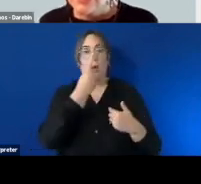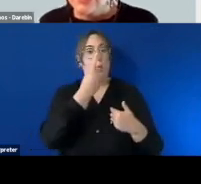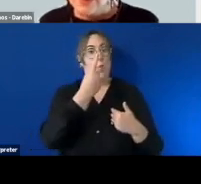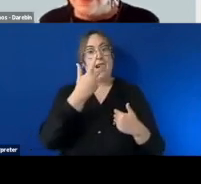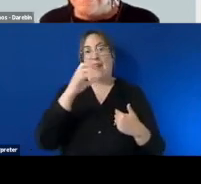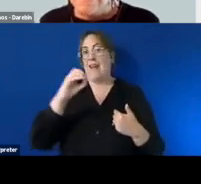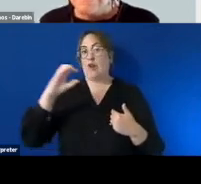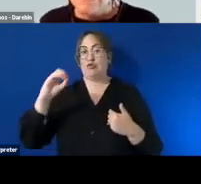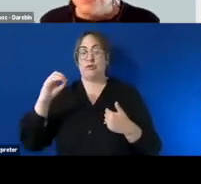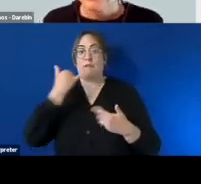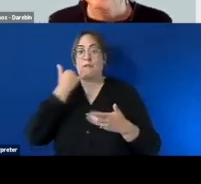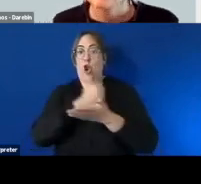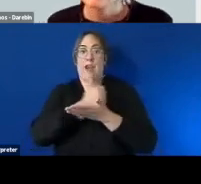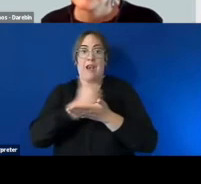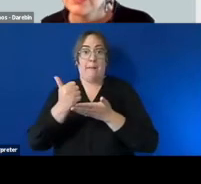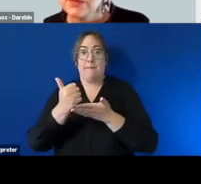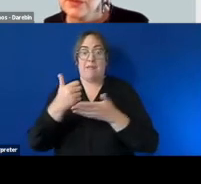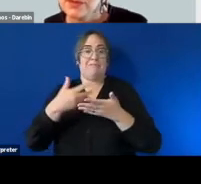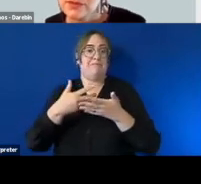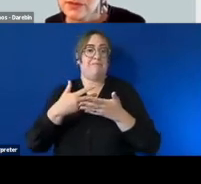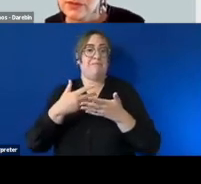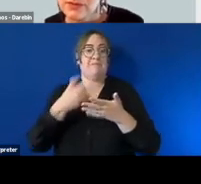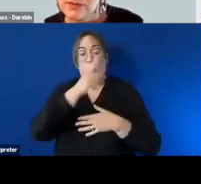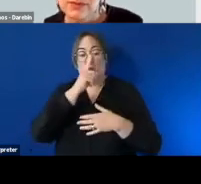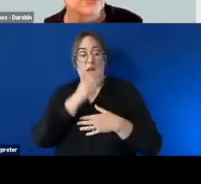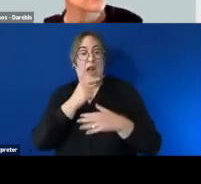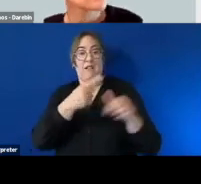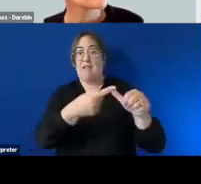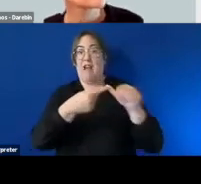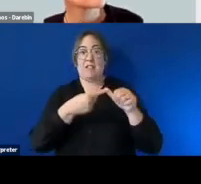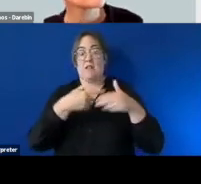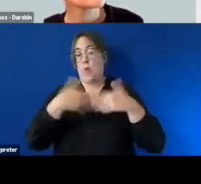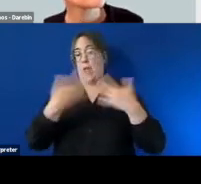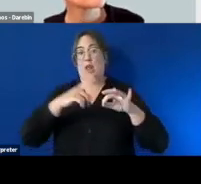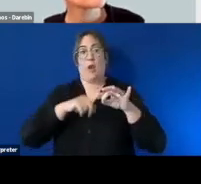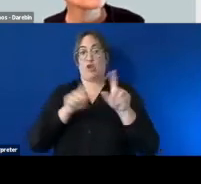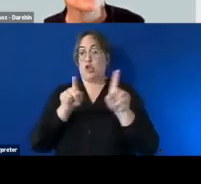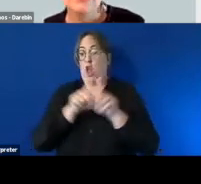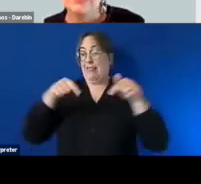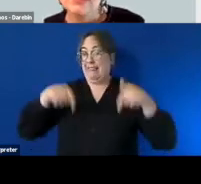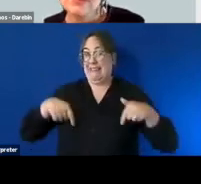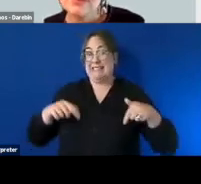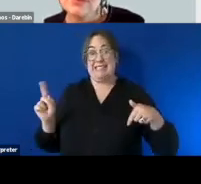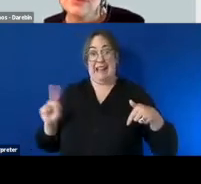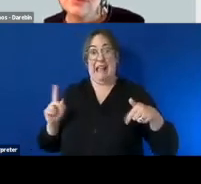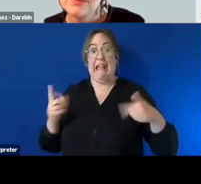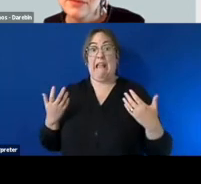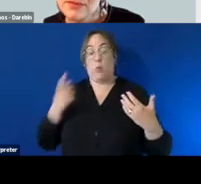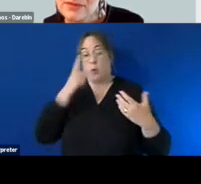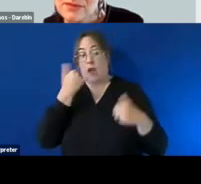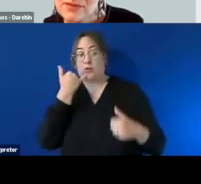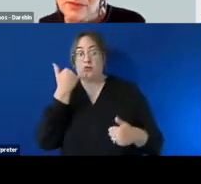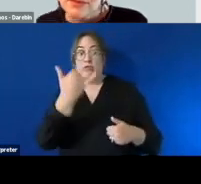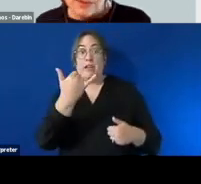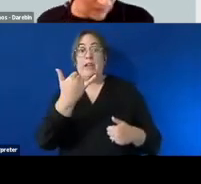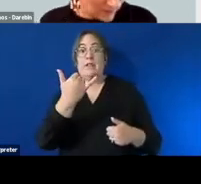six four eight hundred hotline at job access to um get answers around any of these questions that you're answering um asking um you know in relation